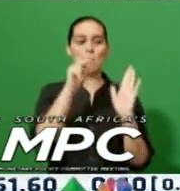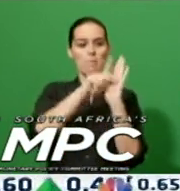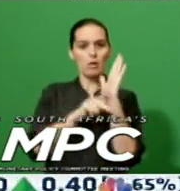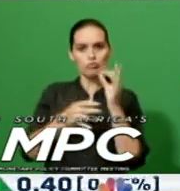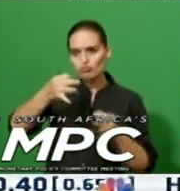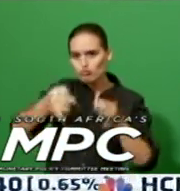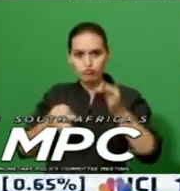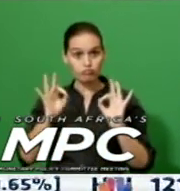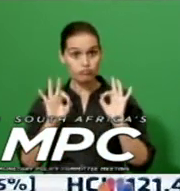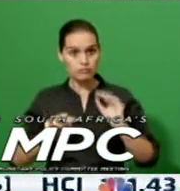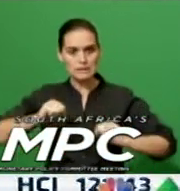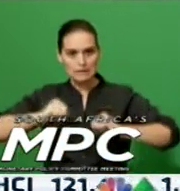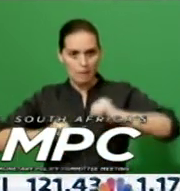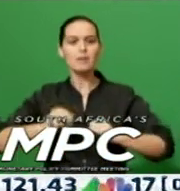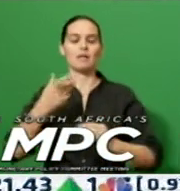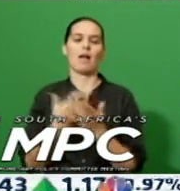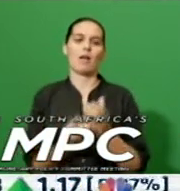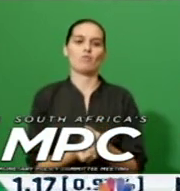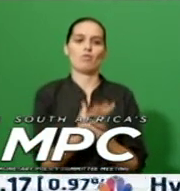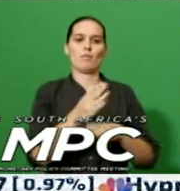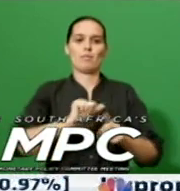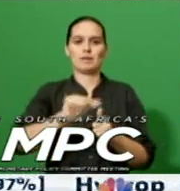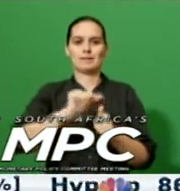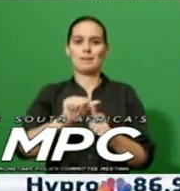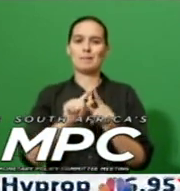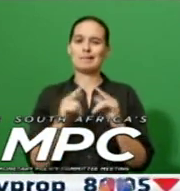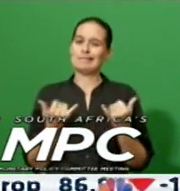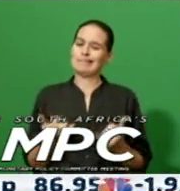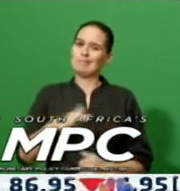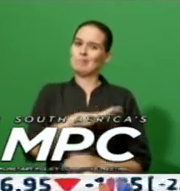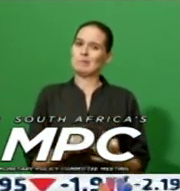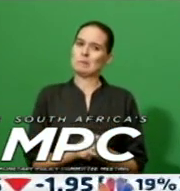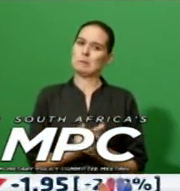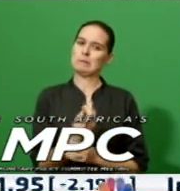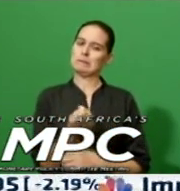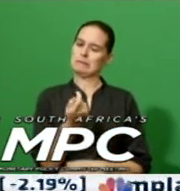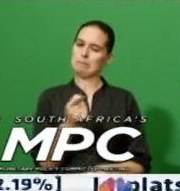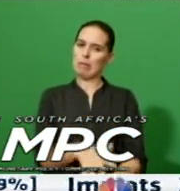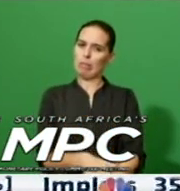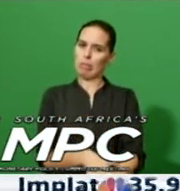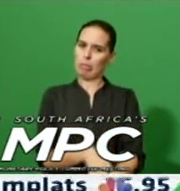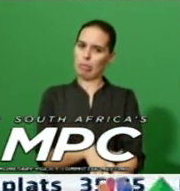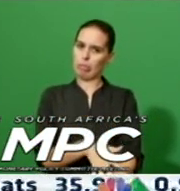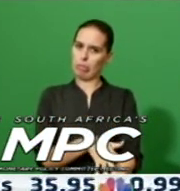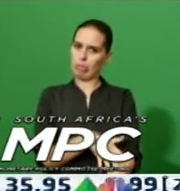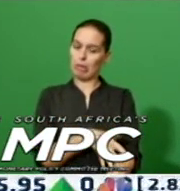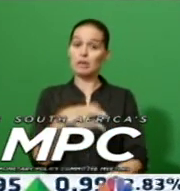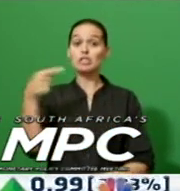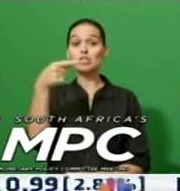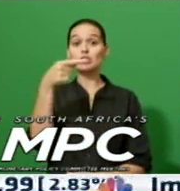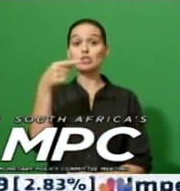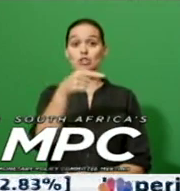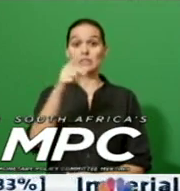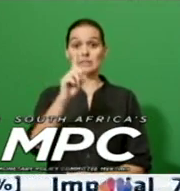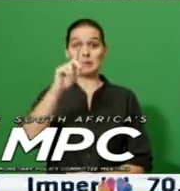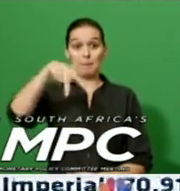The domestic growth outlook remains sluggish. Although GDP increased by 2.2% in